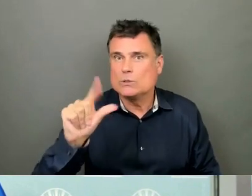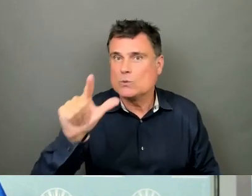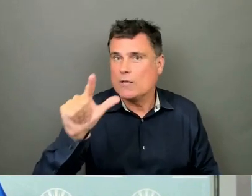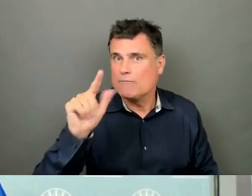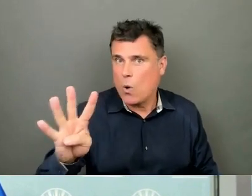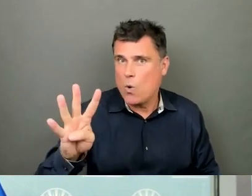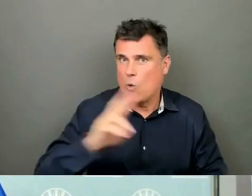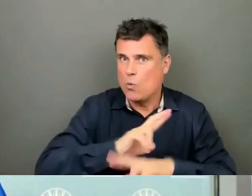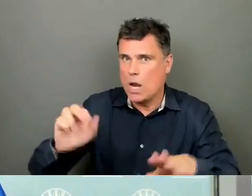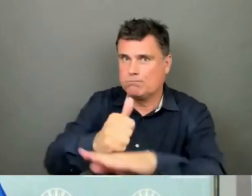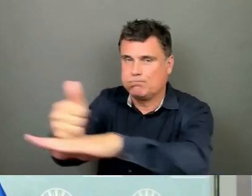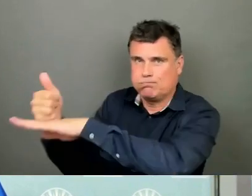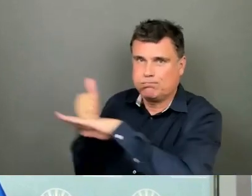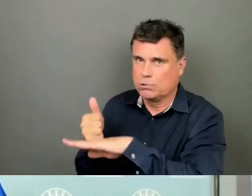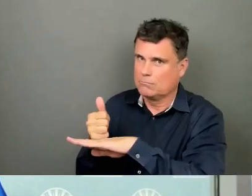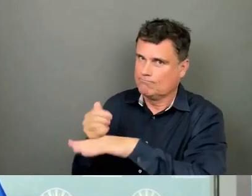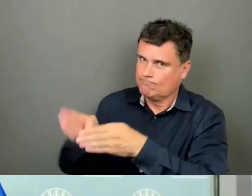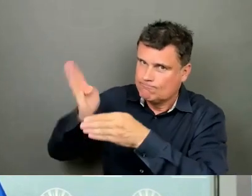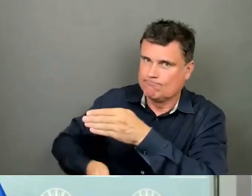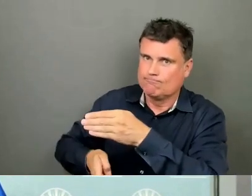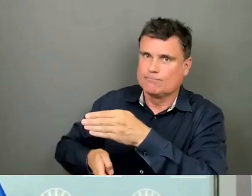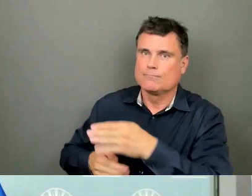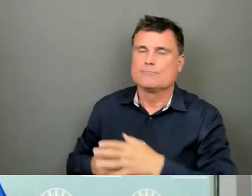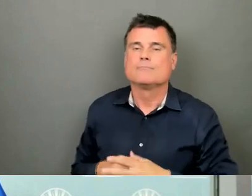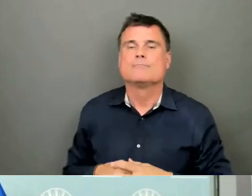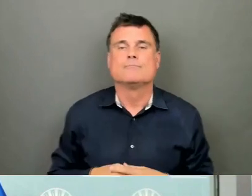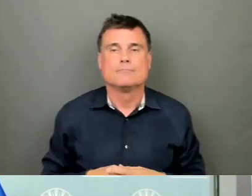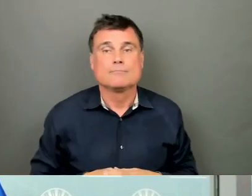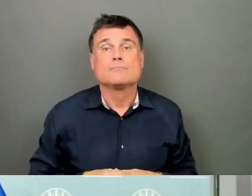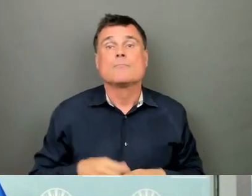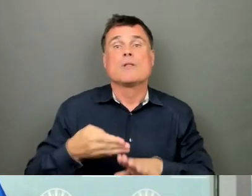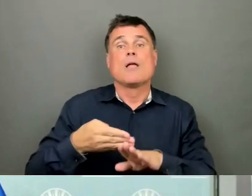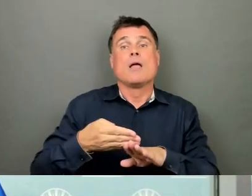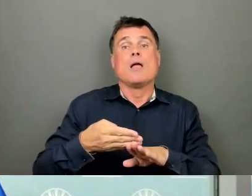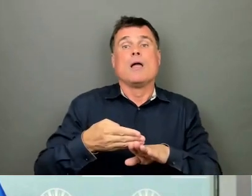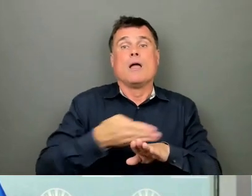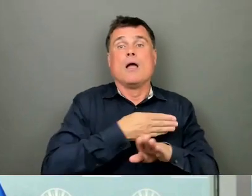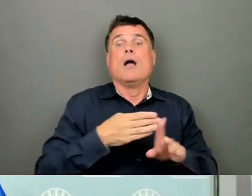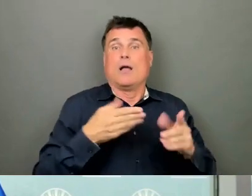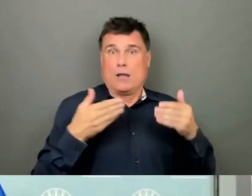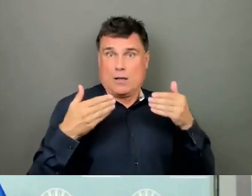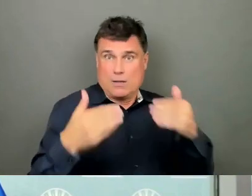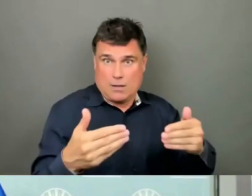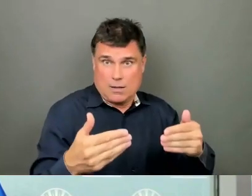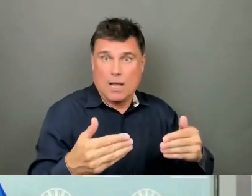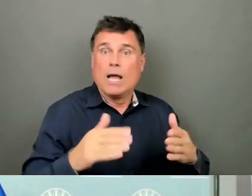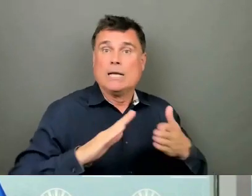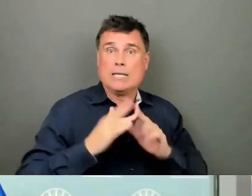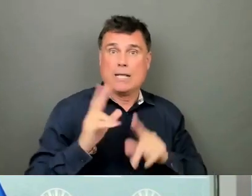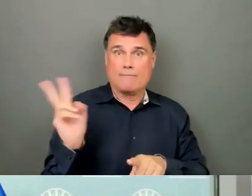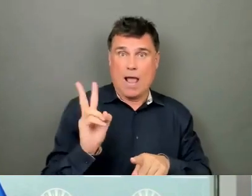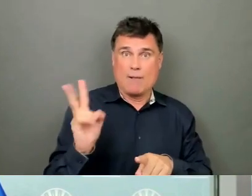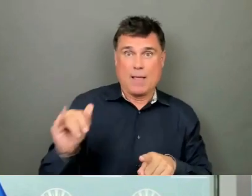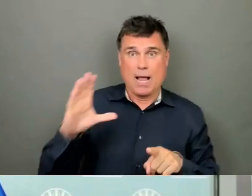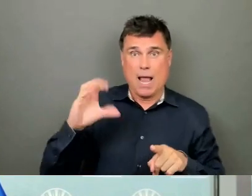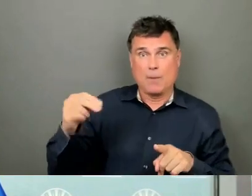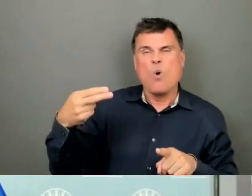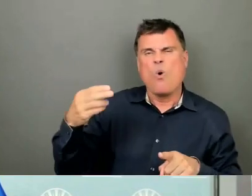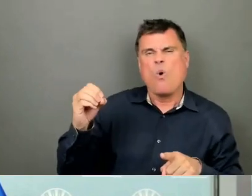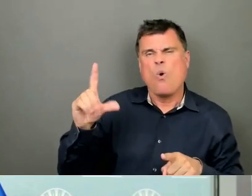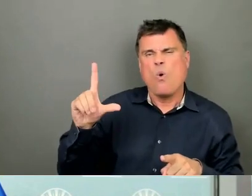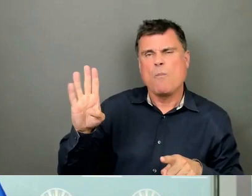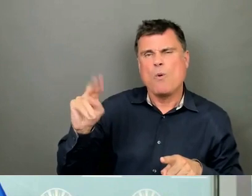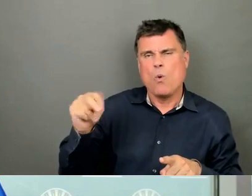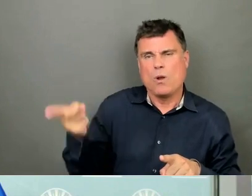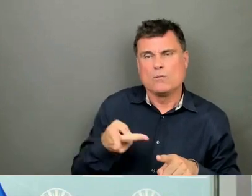Moving forward, the City, B.C. Housing and Holborn will work closely to coordinate efforts during the development and building permit approval